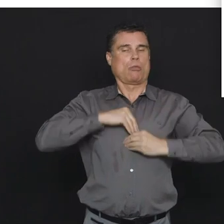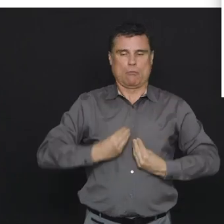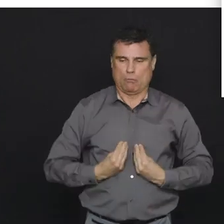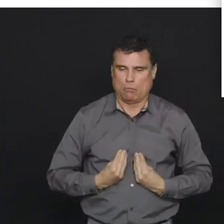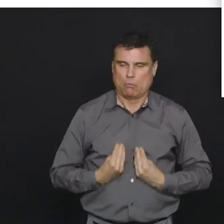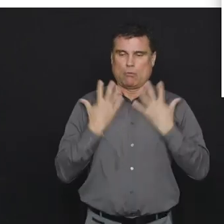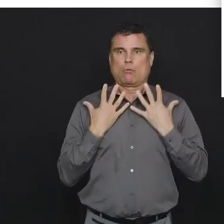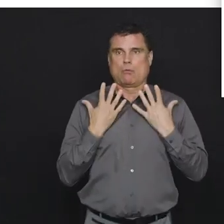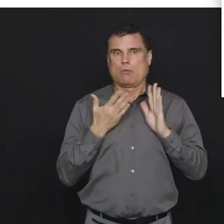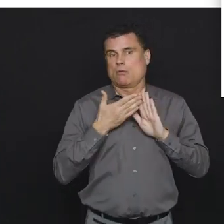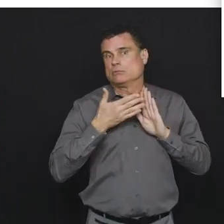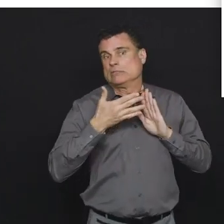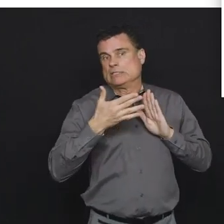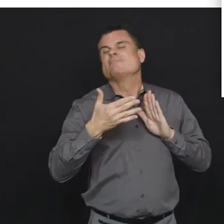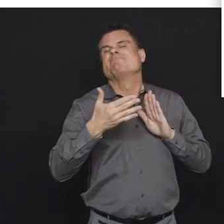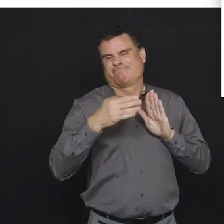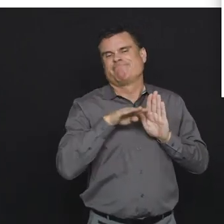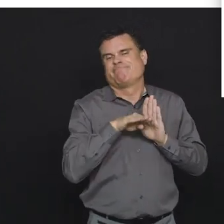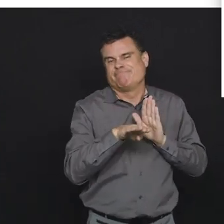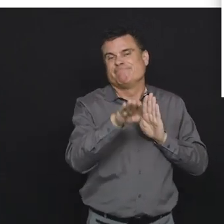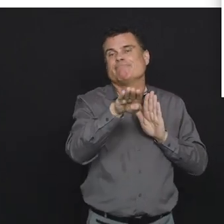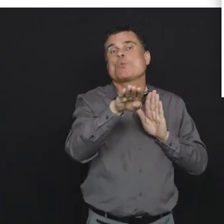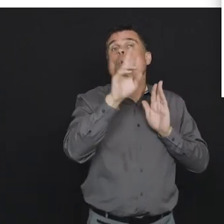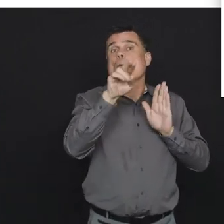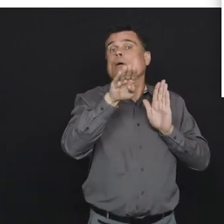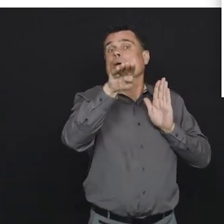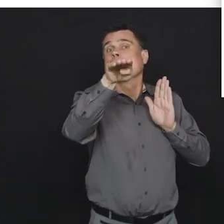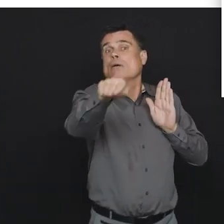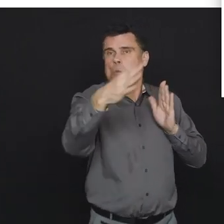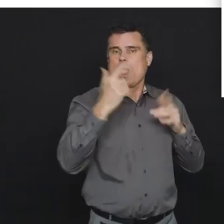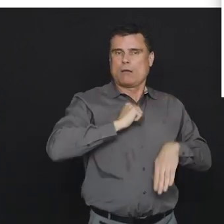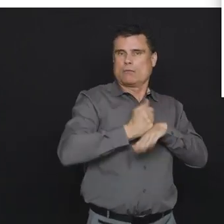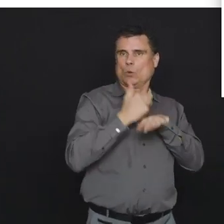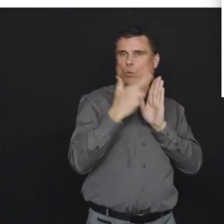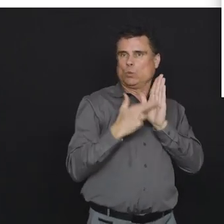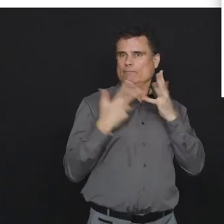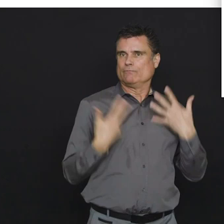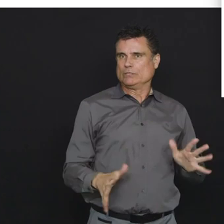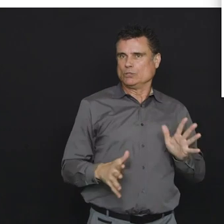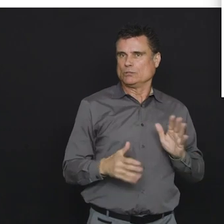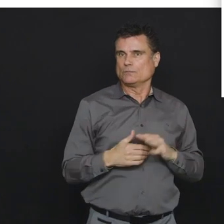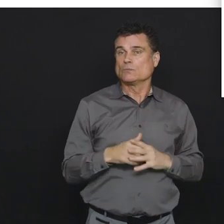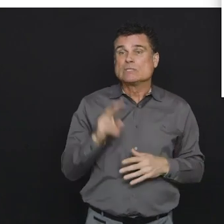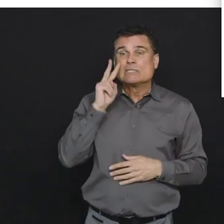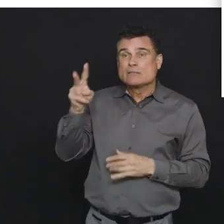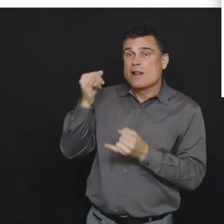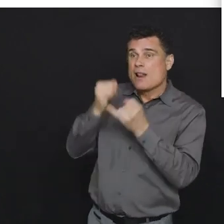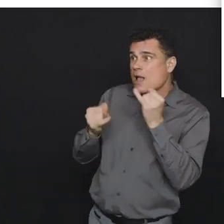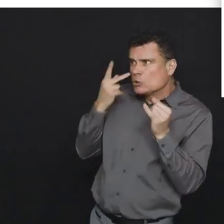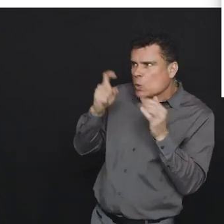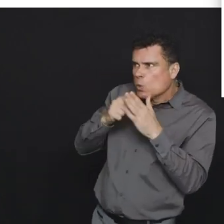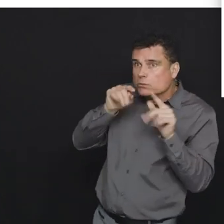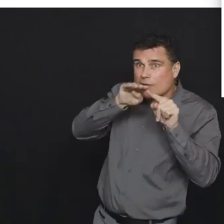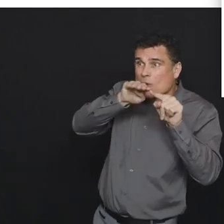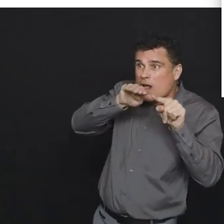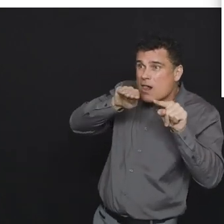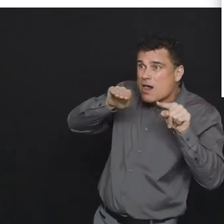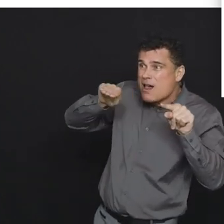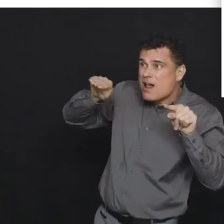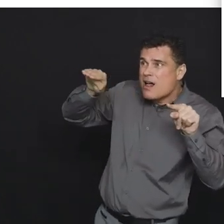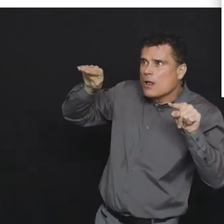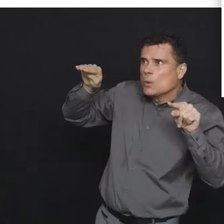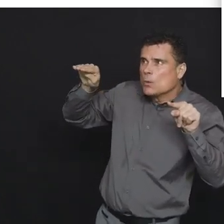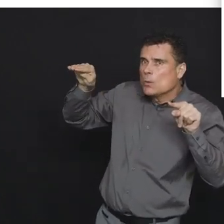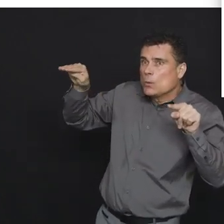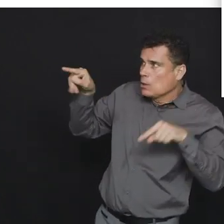that's what we're starting to see in the red line and and I I'm trying not to over call it but